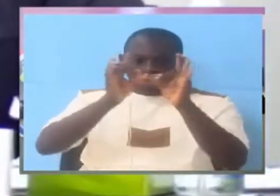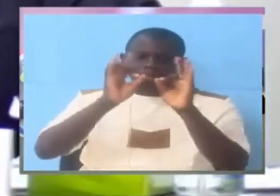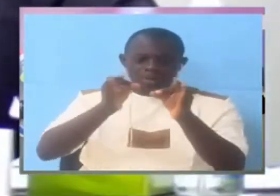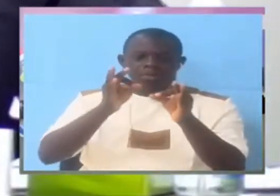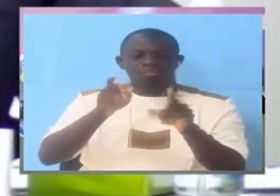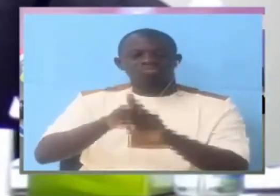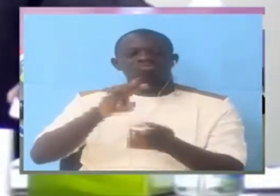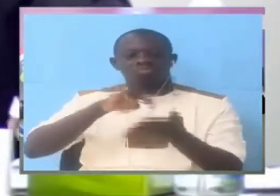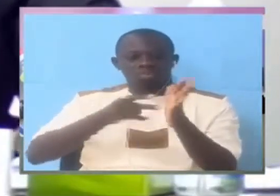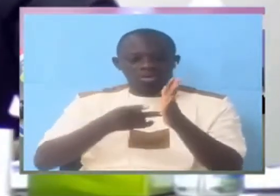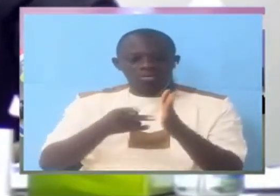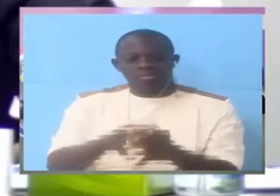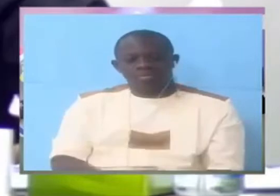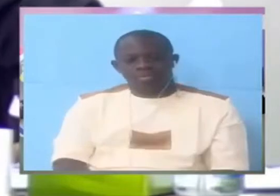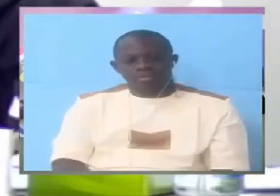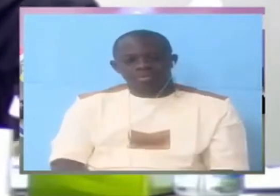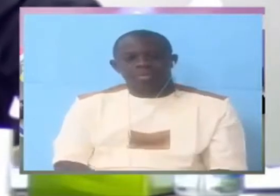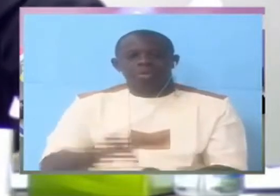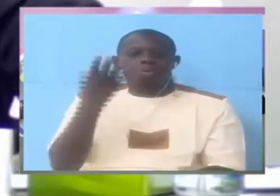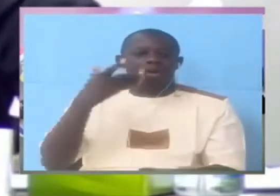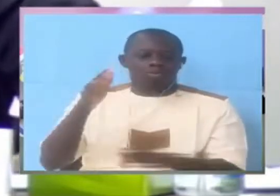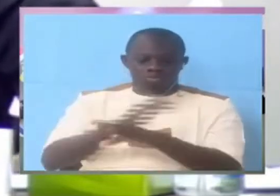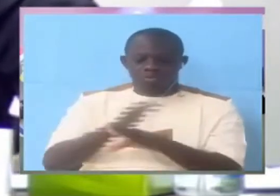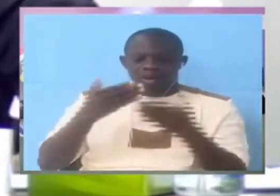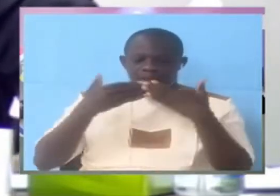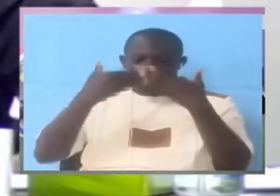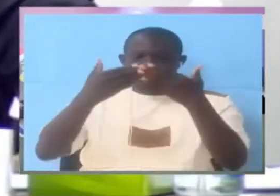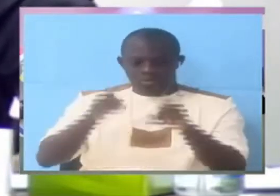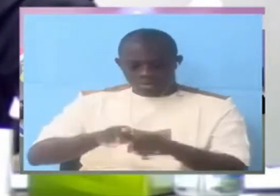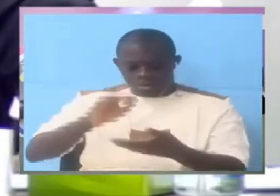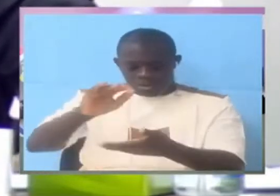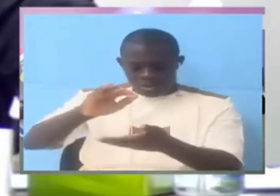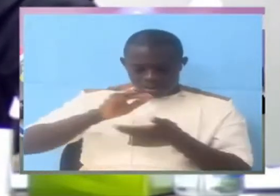that when the information was received